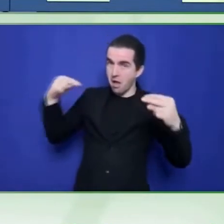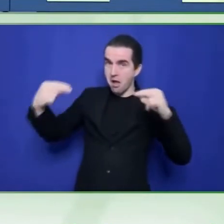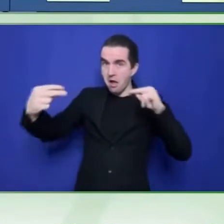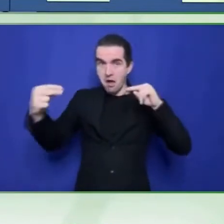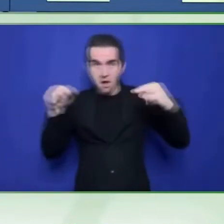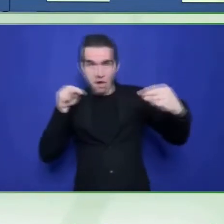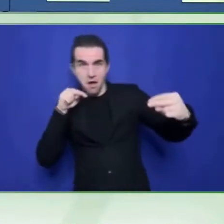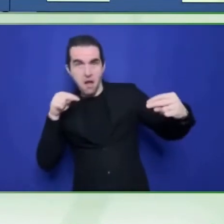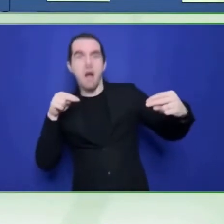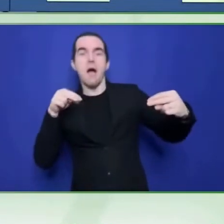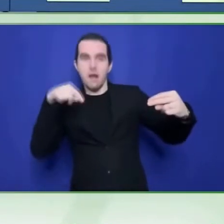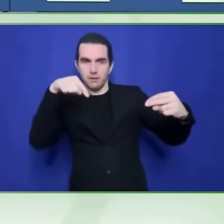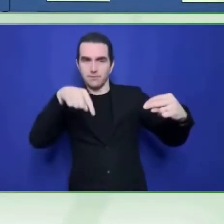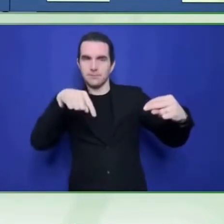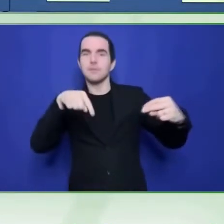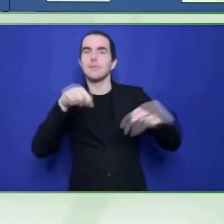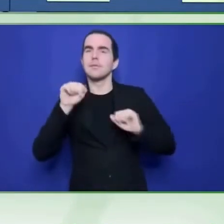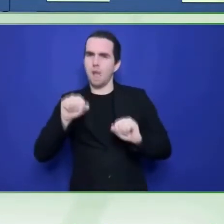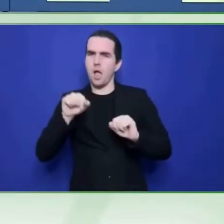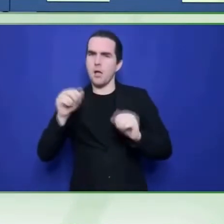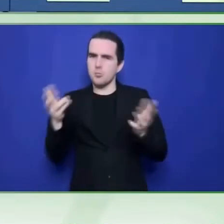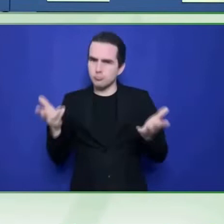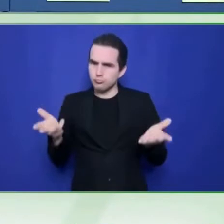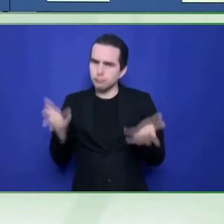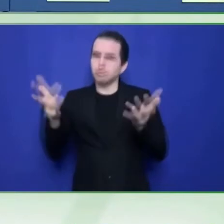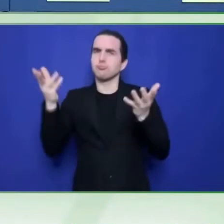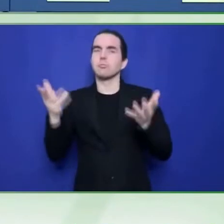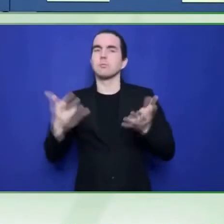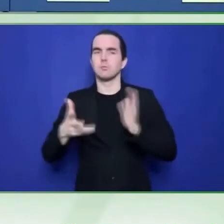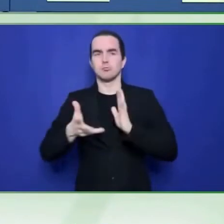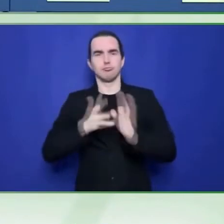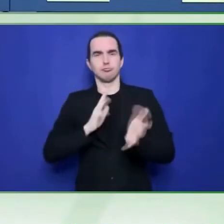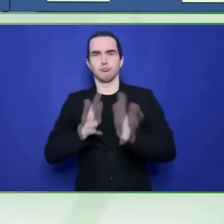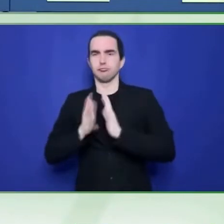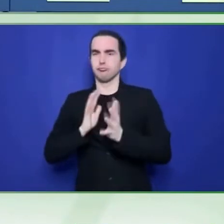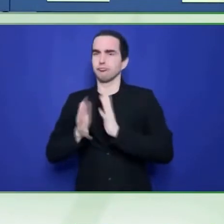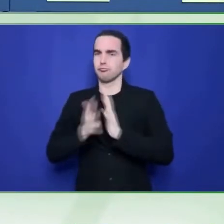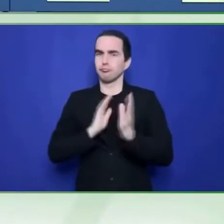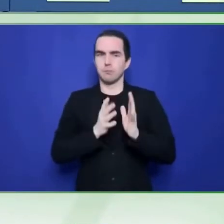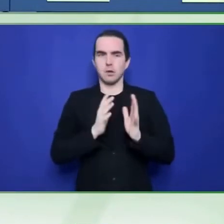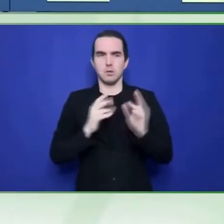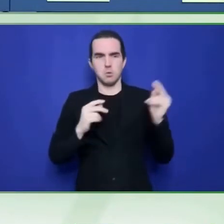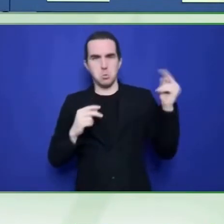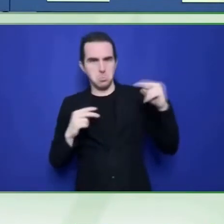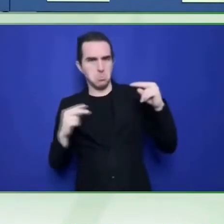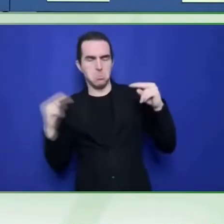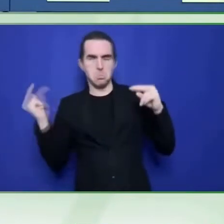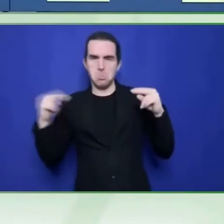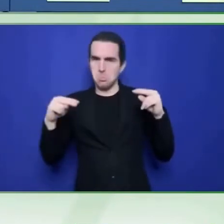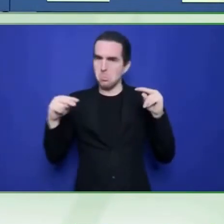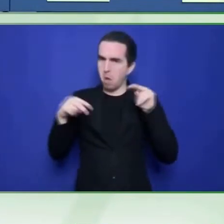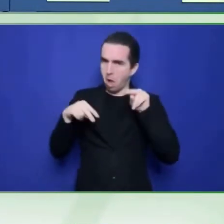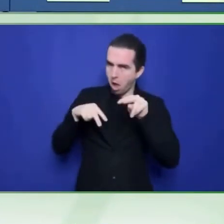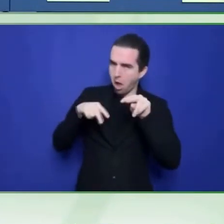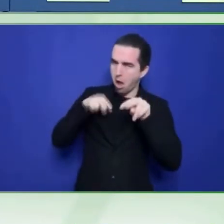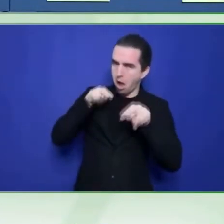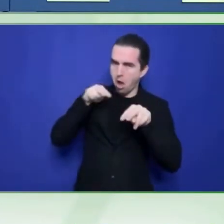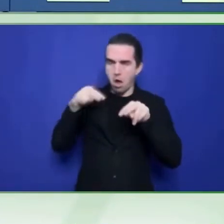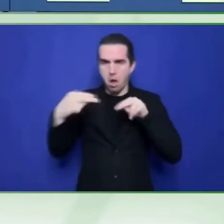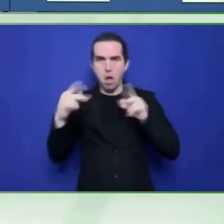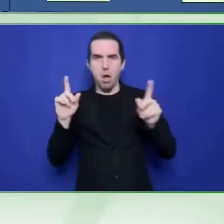deaf members of our production team. And this is the first feature